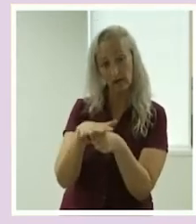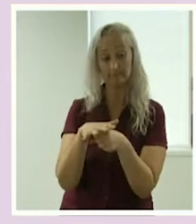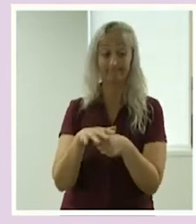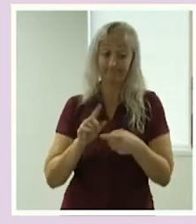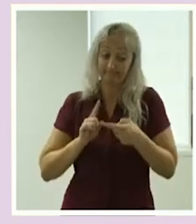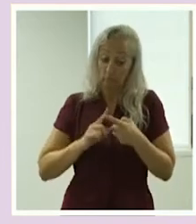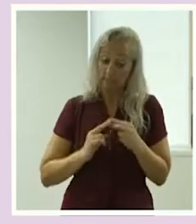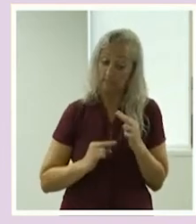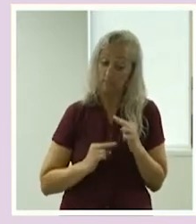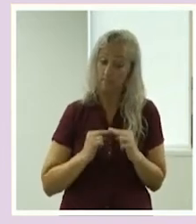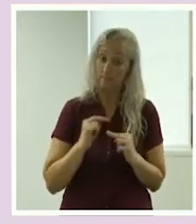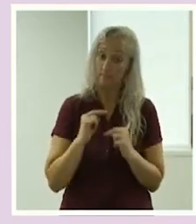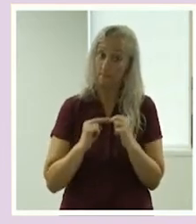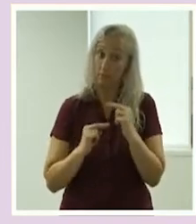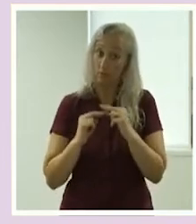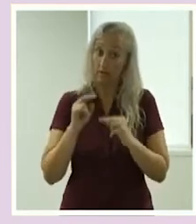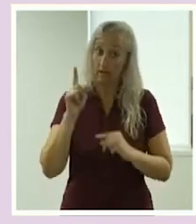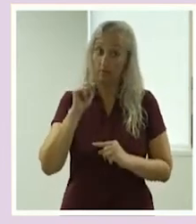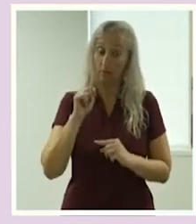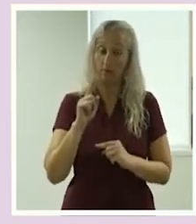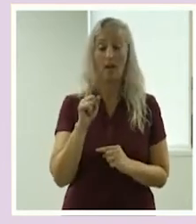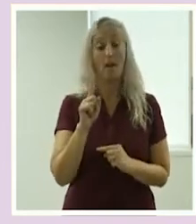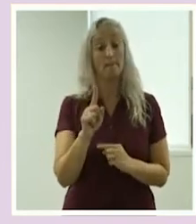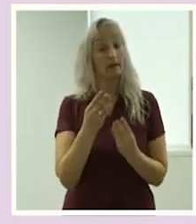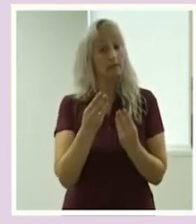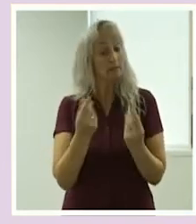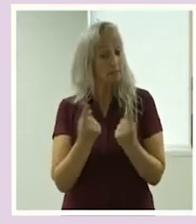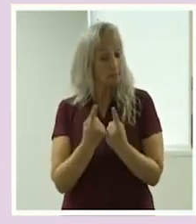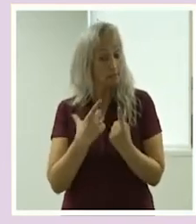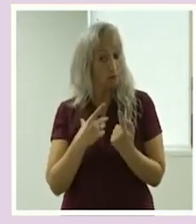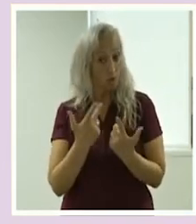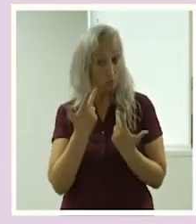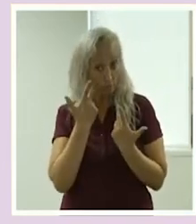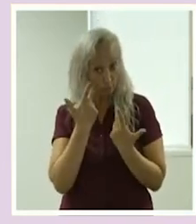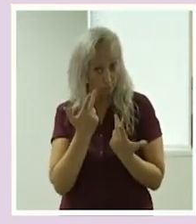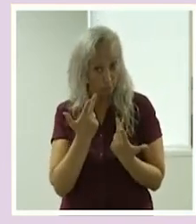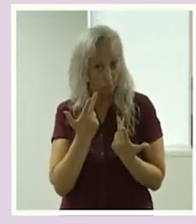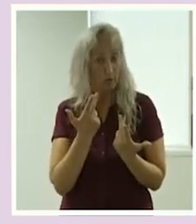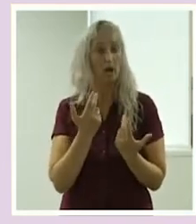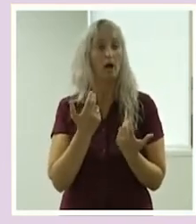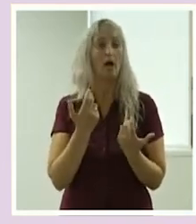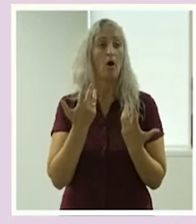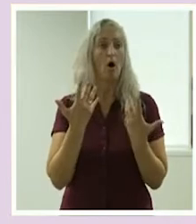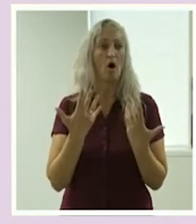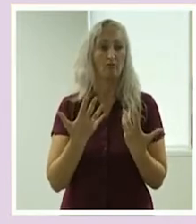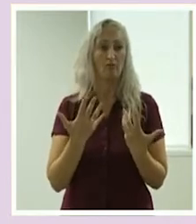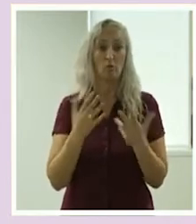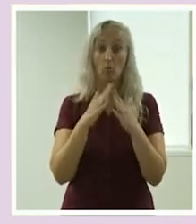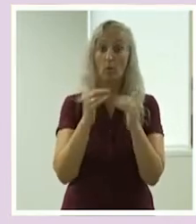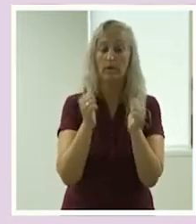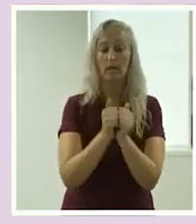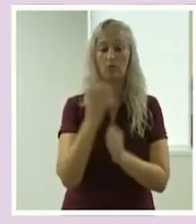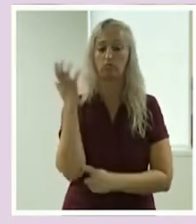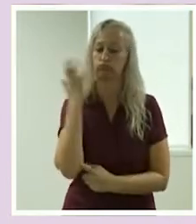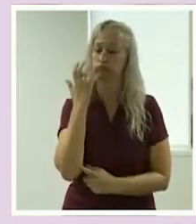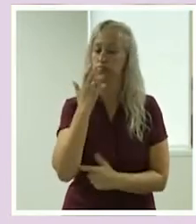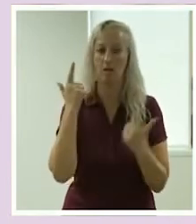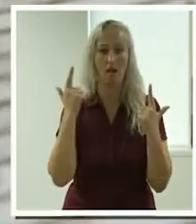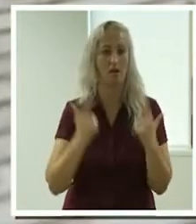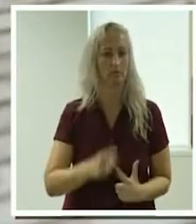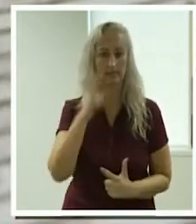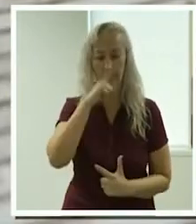but some of the things I wanted to highlight to you, for example, is that there is often significant demand for support on weekends, particularly Sundays,